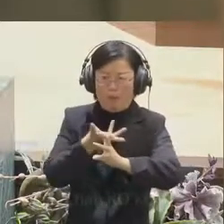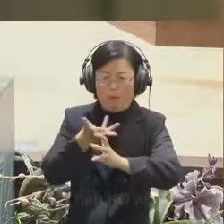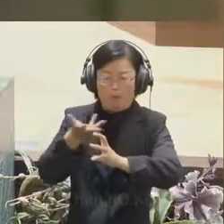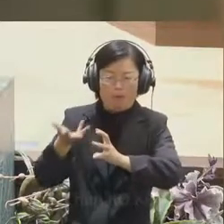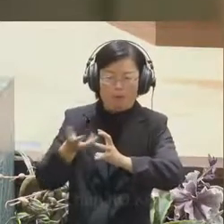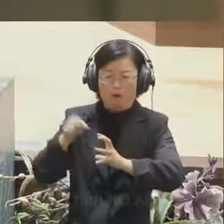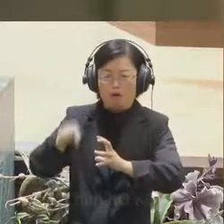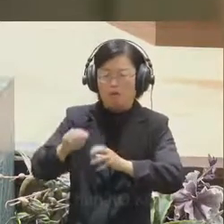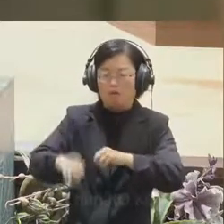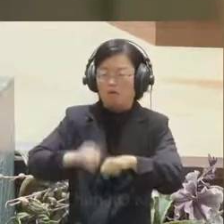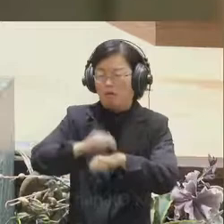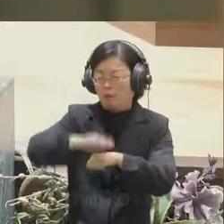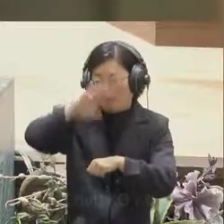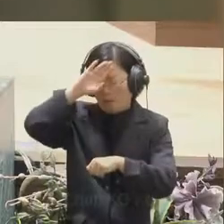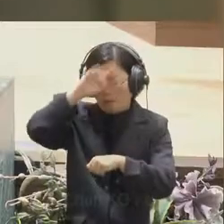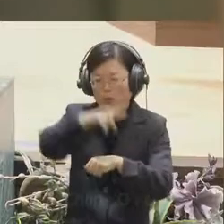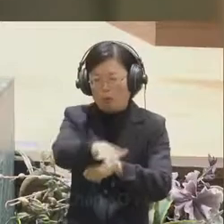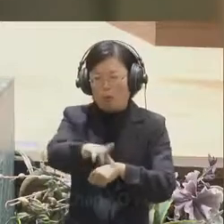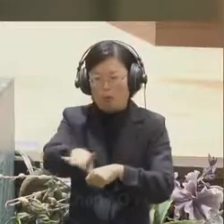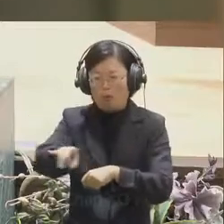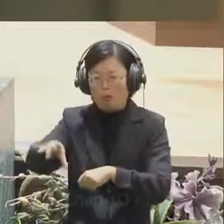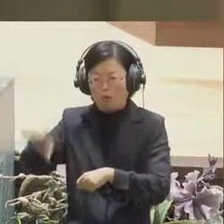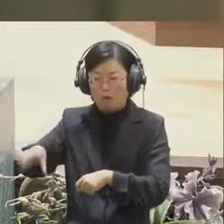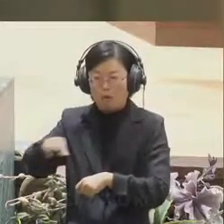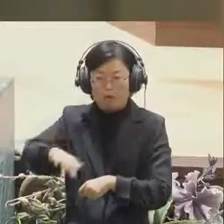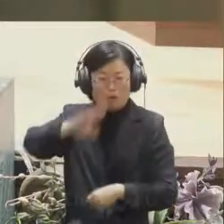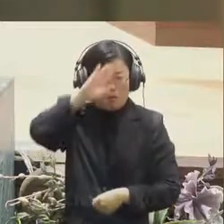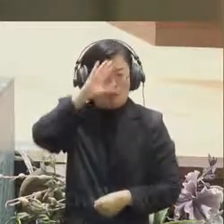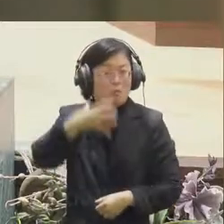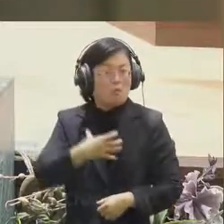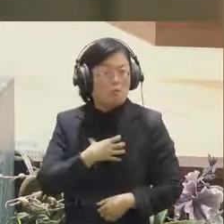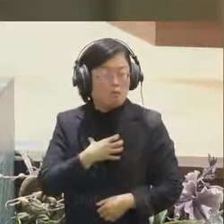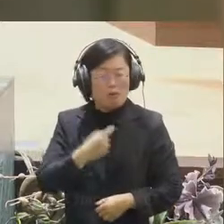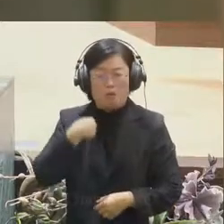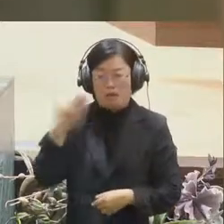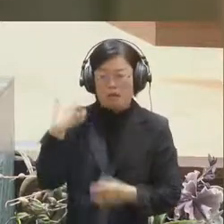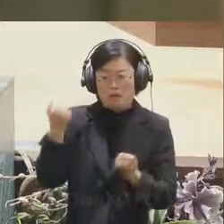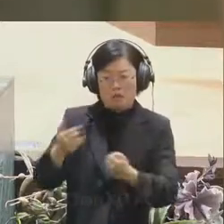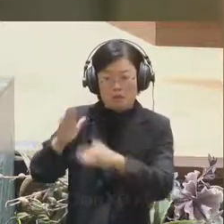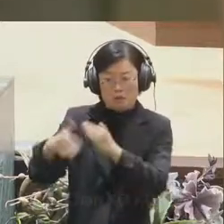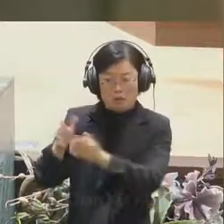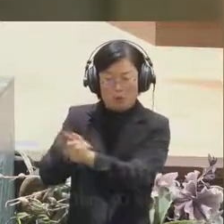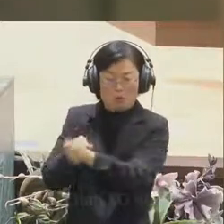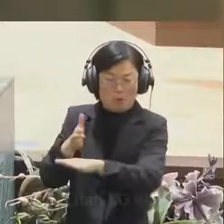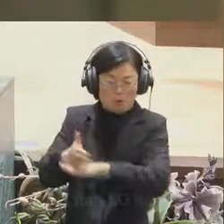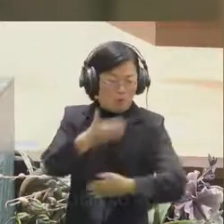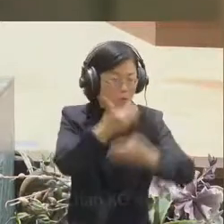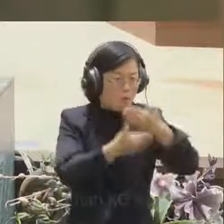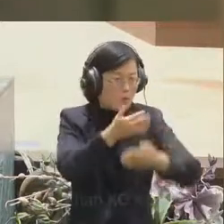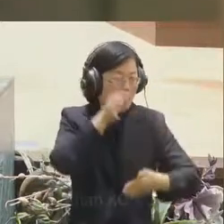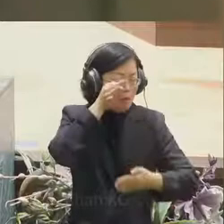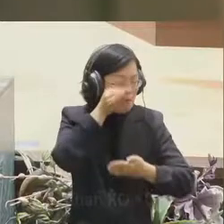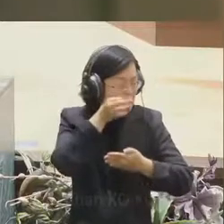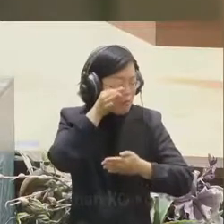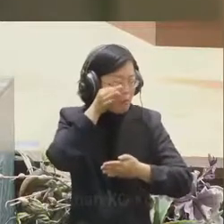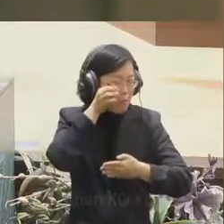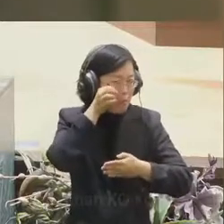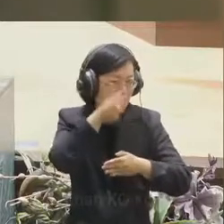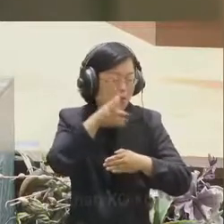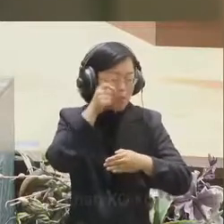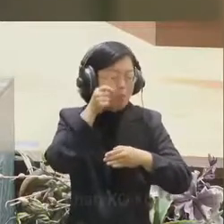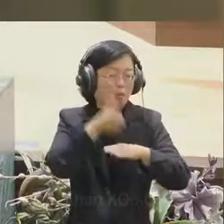about pandemicin my schooland always watch the moviesso I knew it were gonna be a big deal